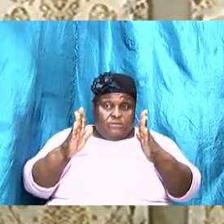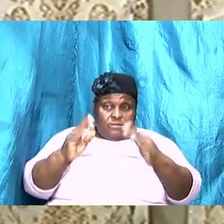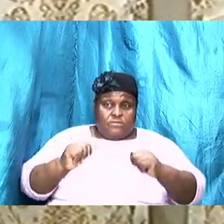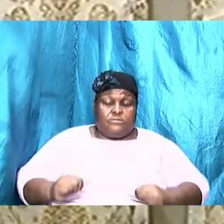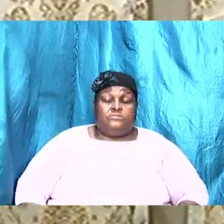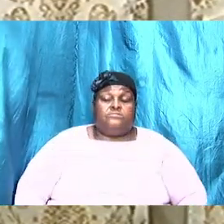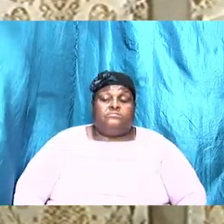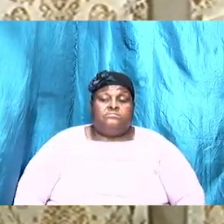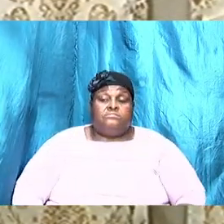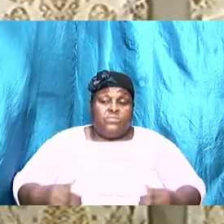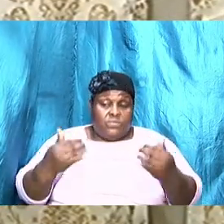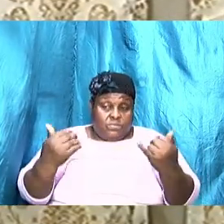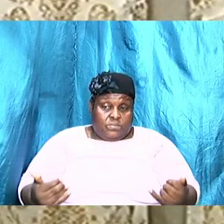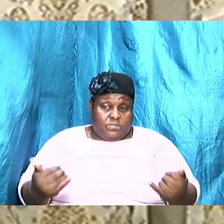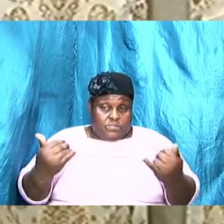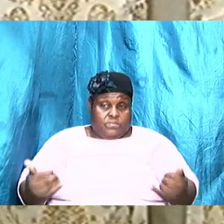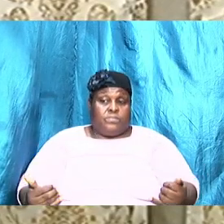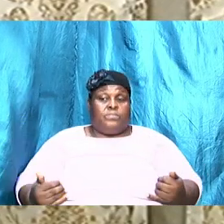now